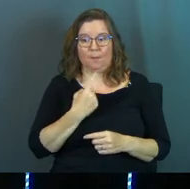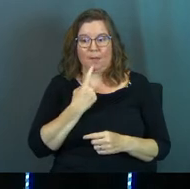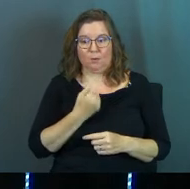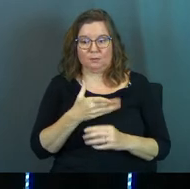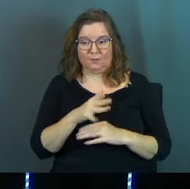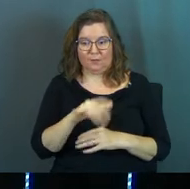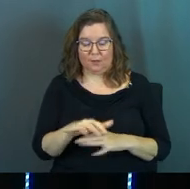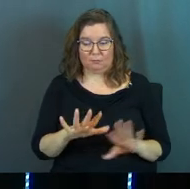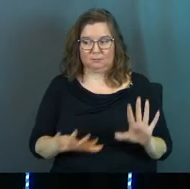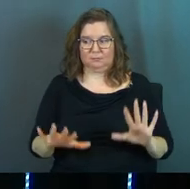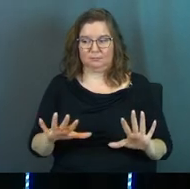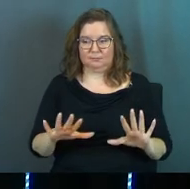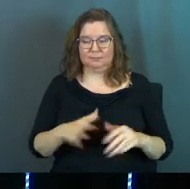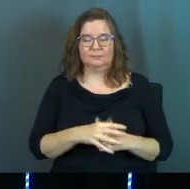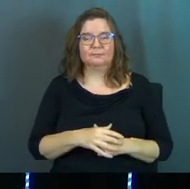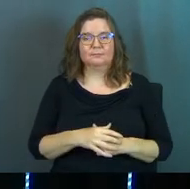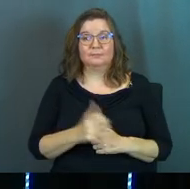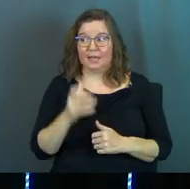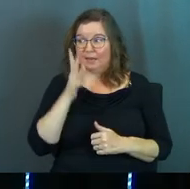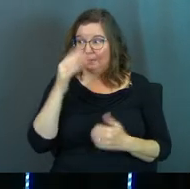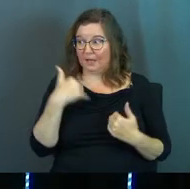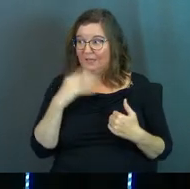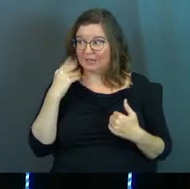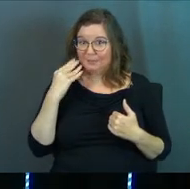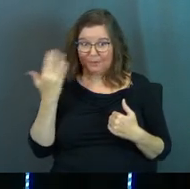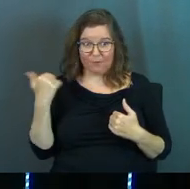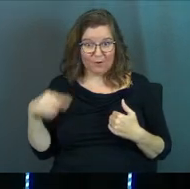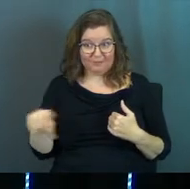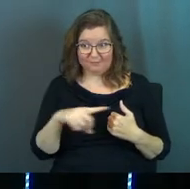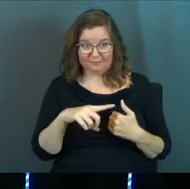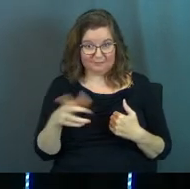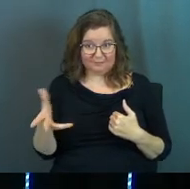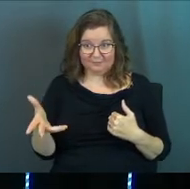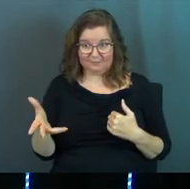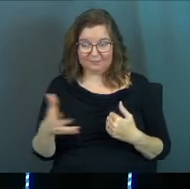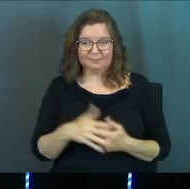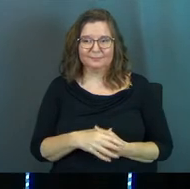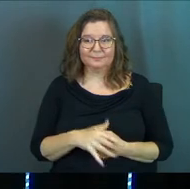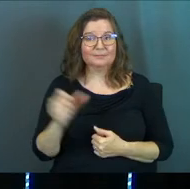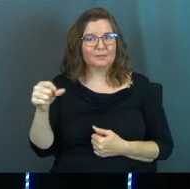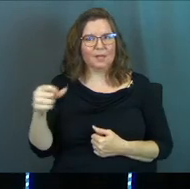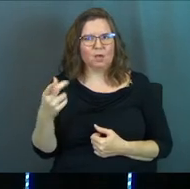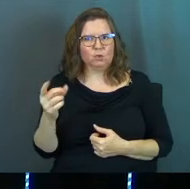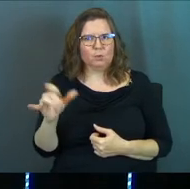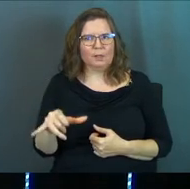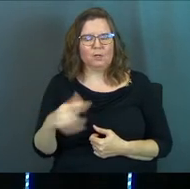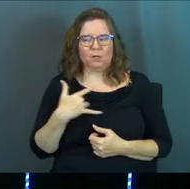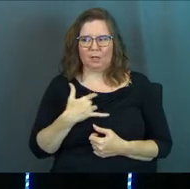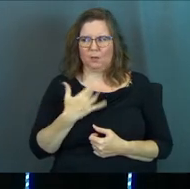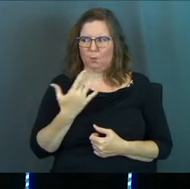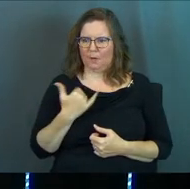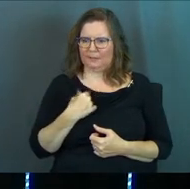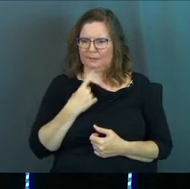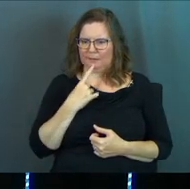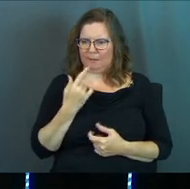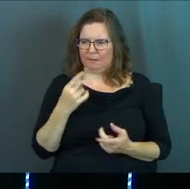mouths afterward. Any parents had that experience before? Yeah, you do that. You're like, why in the world did that happen?